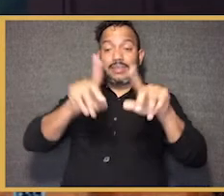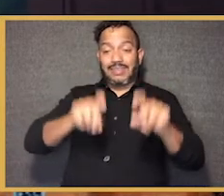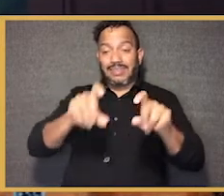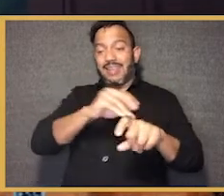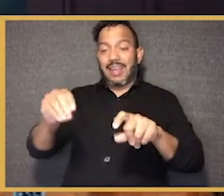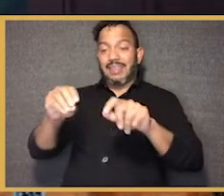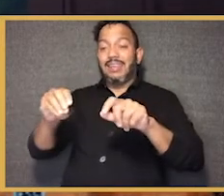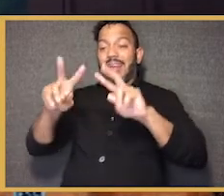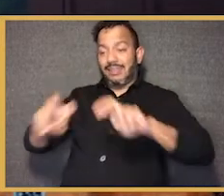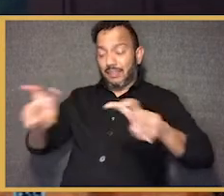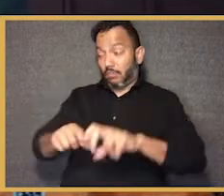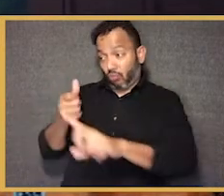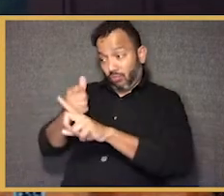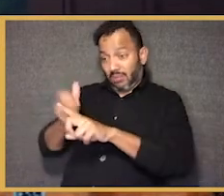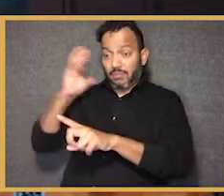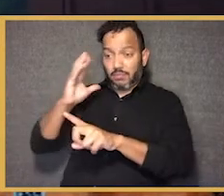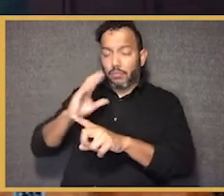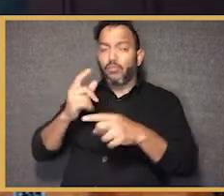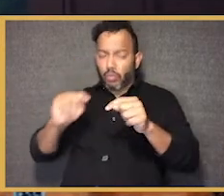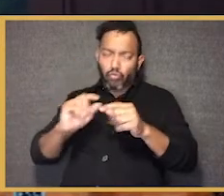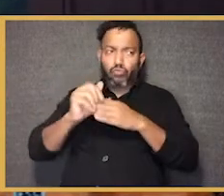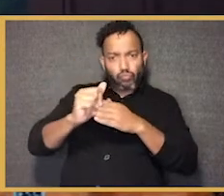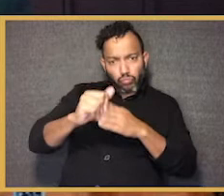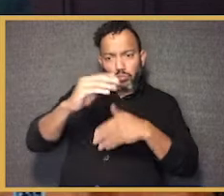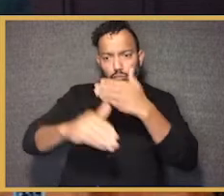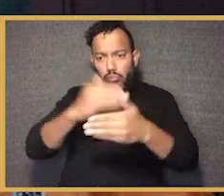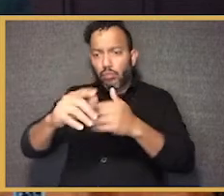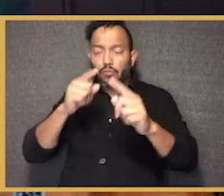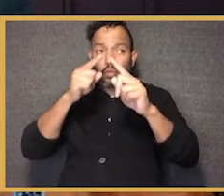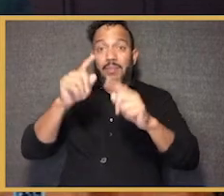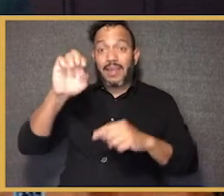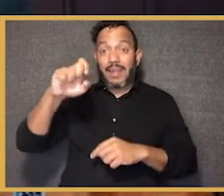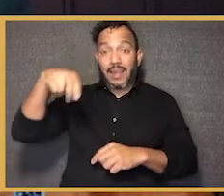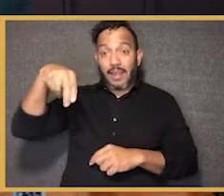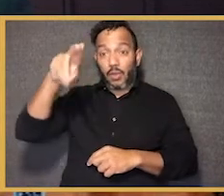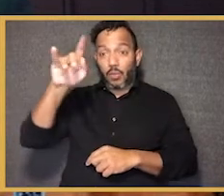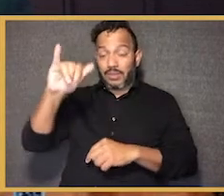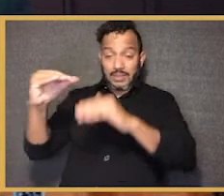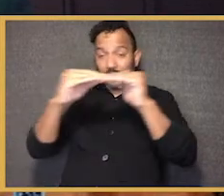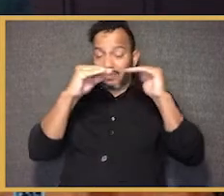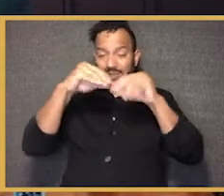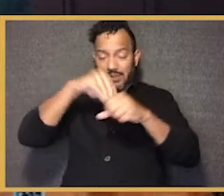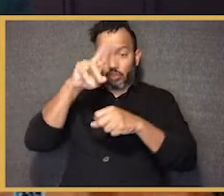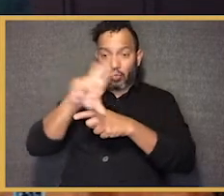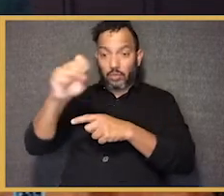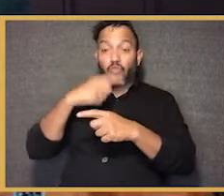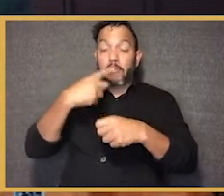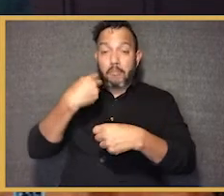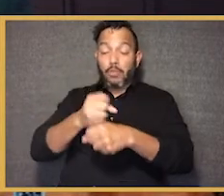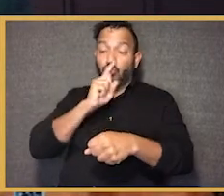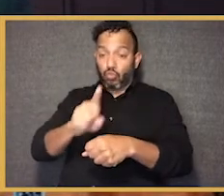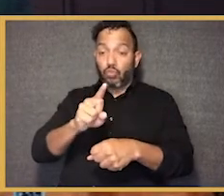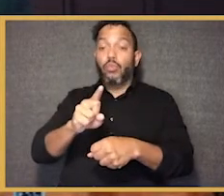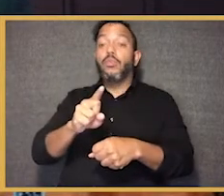testing and assessment. Leaders such as yourself carried out these measures under the banner of equity in the United States